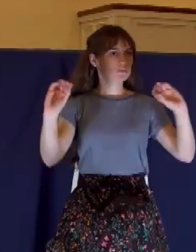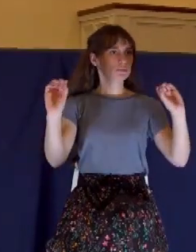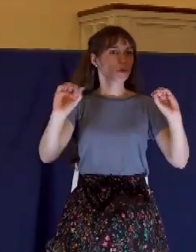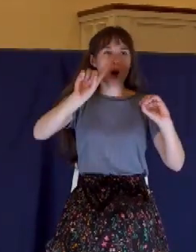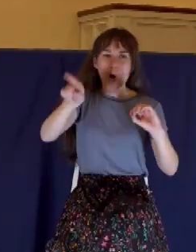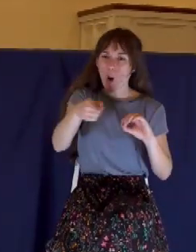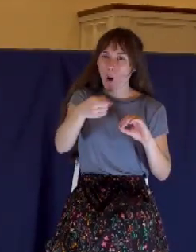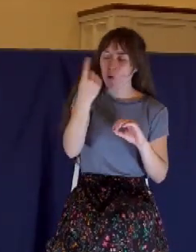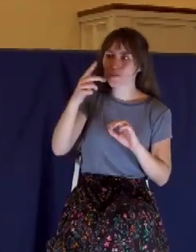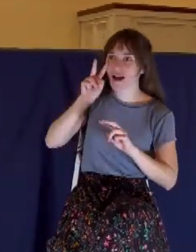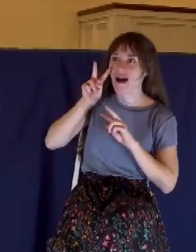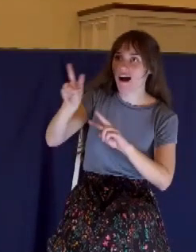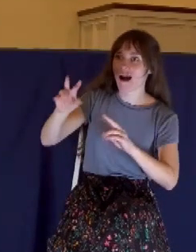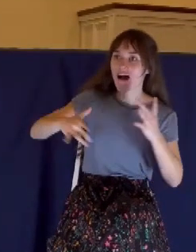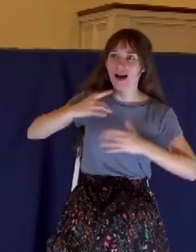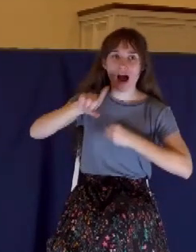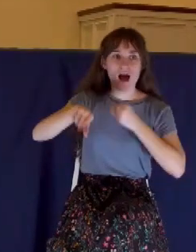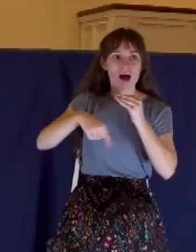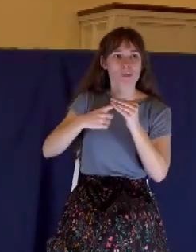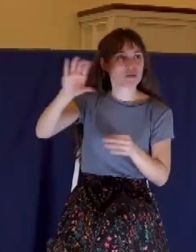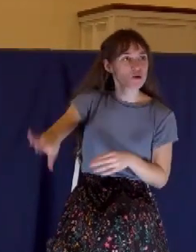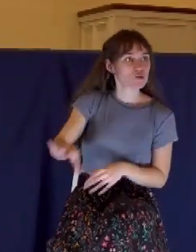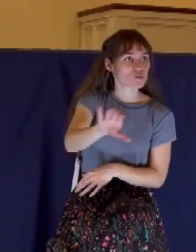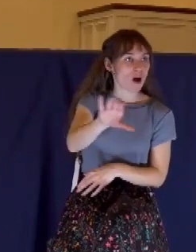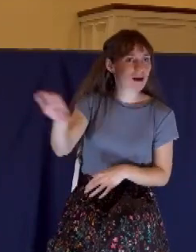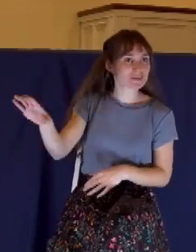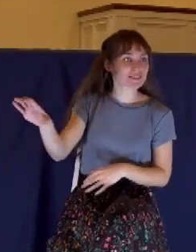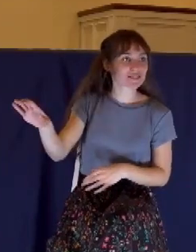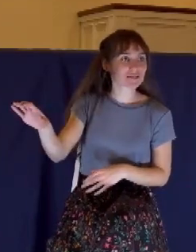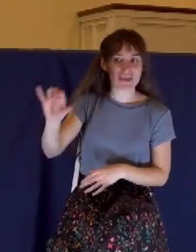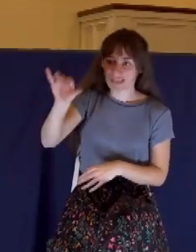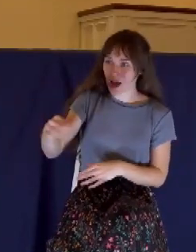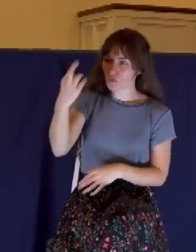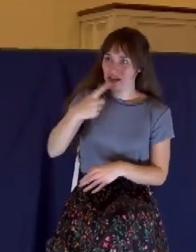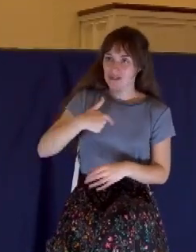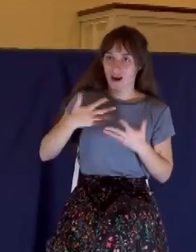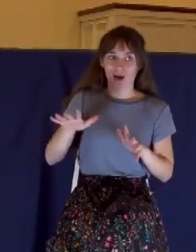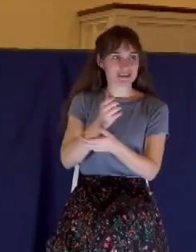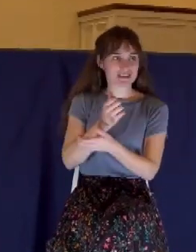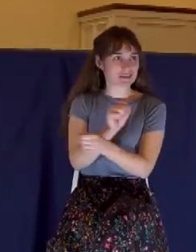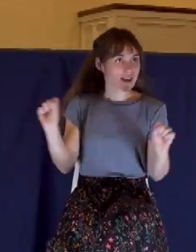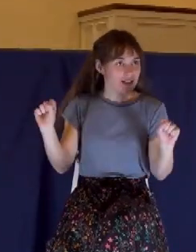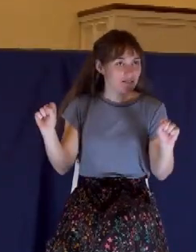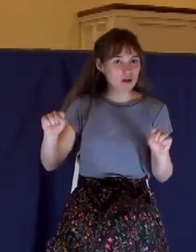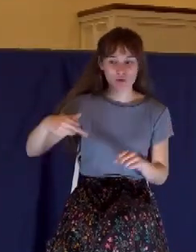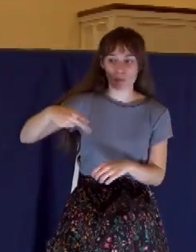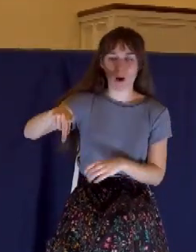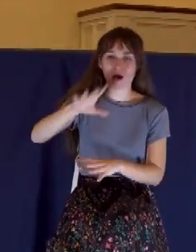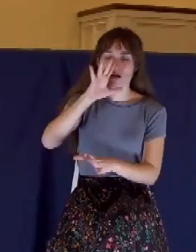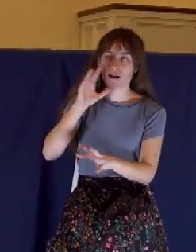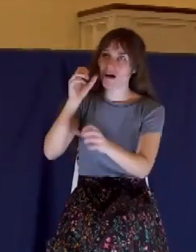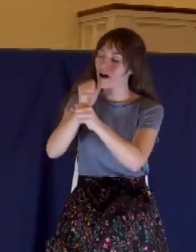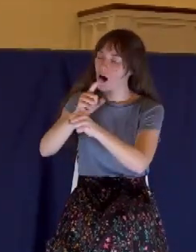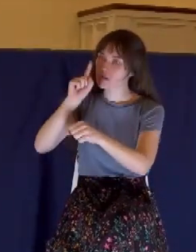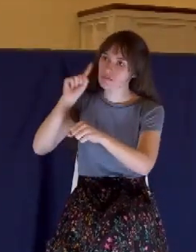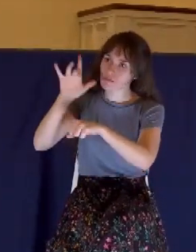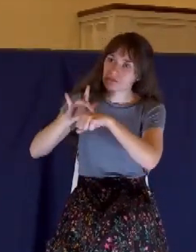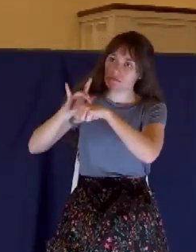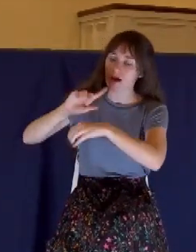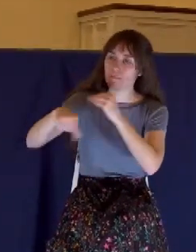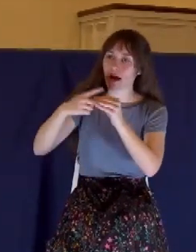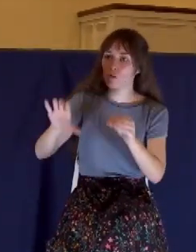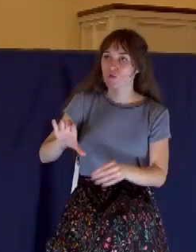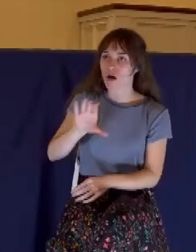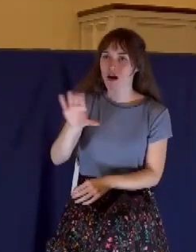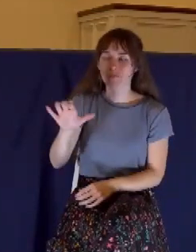and I unto the world. Paul was obsessed by the cross of Christ and so should we be. One time, a teenage boy complained to his father. said, I